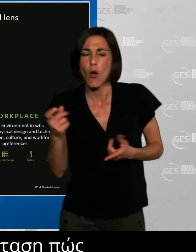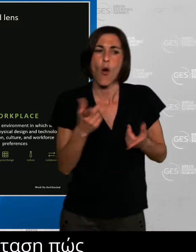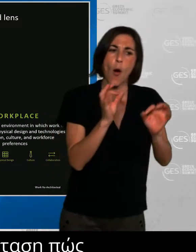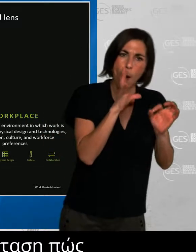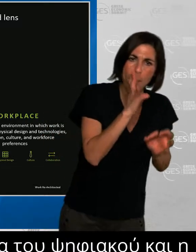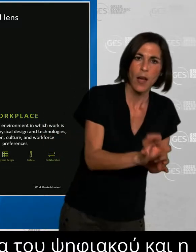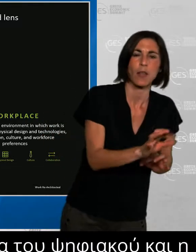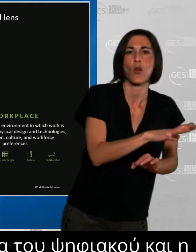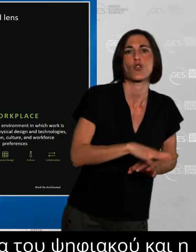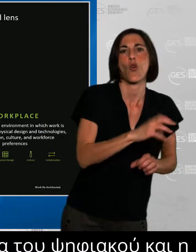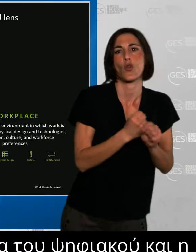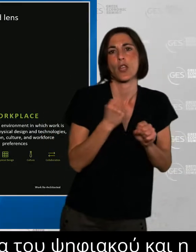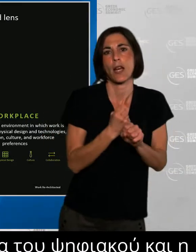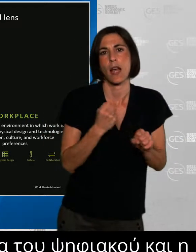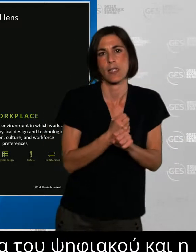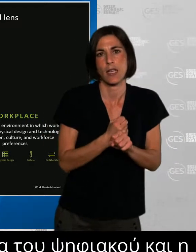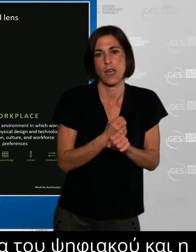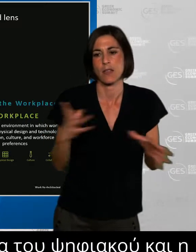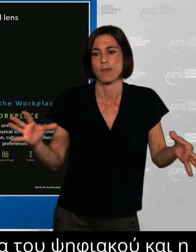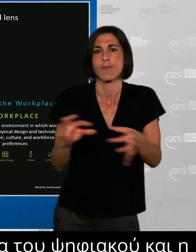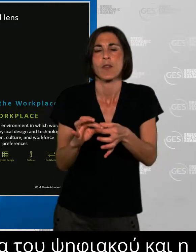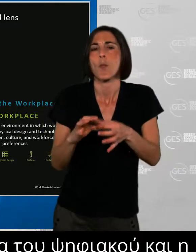needs of the workforce of today?